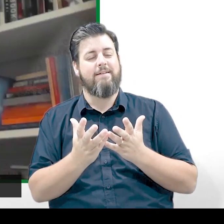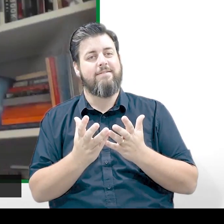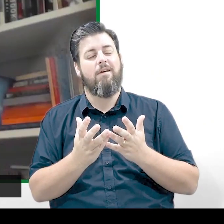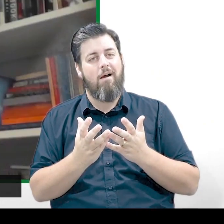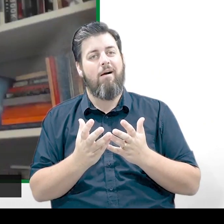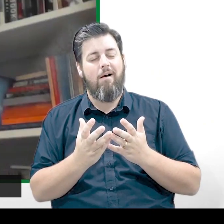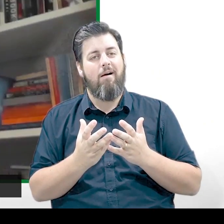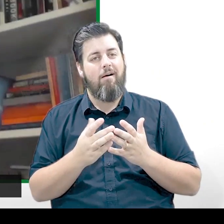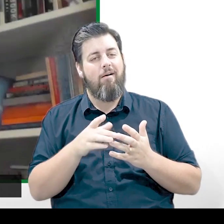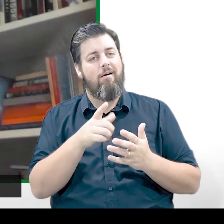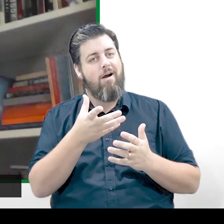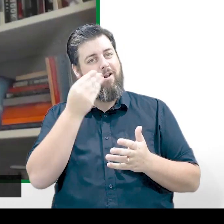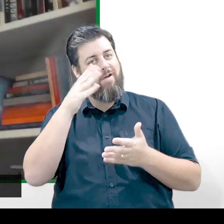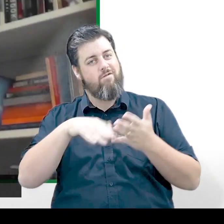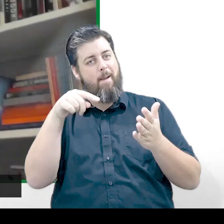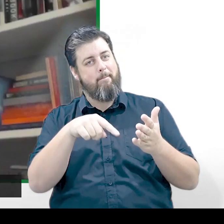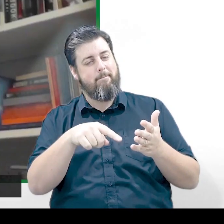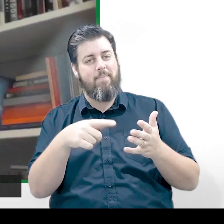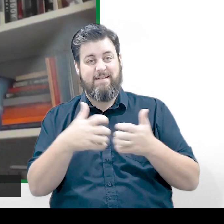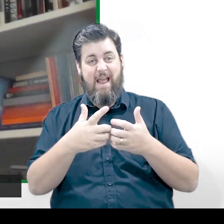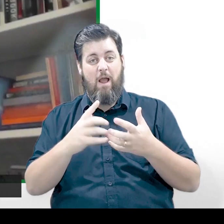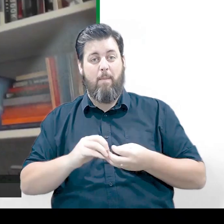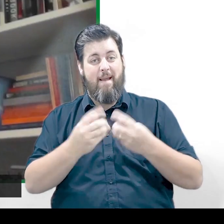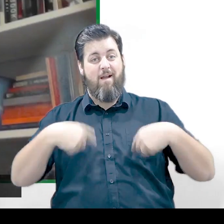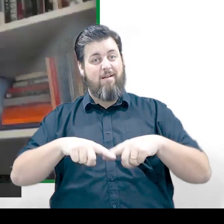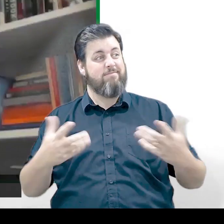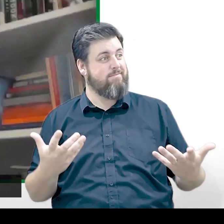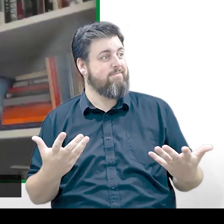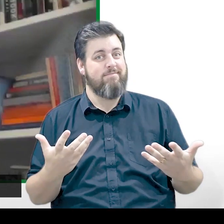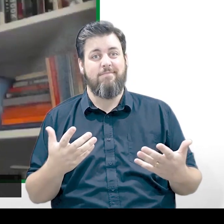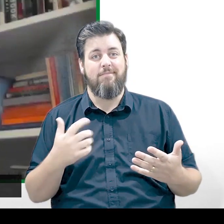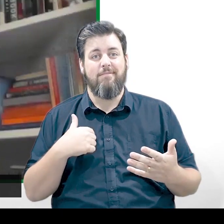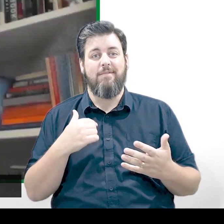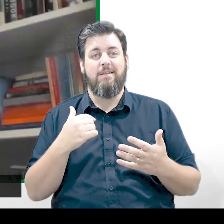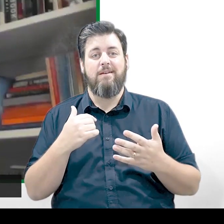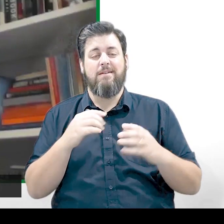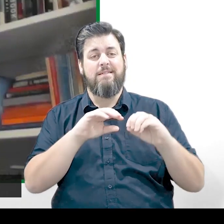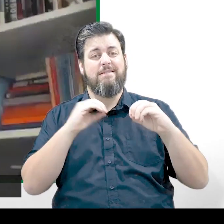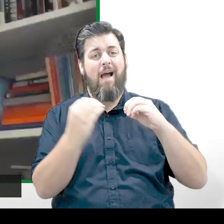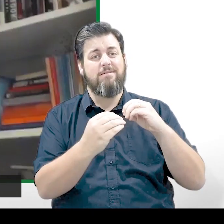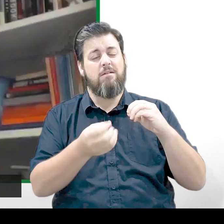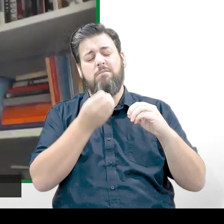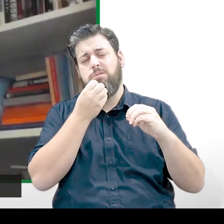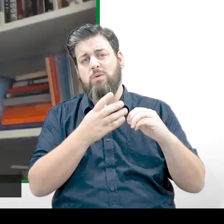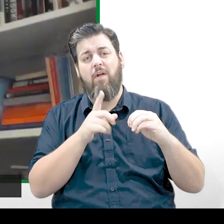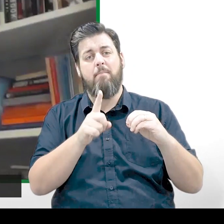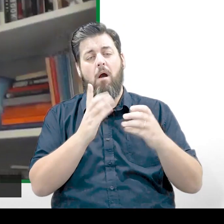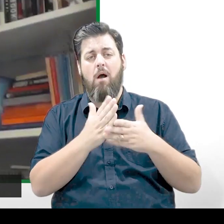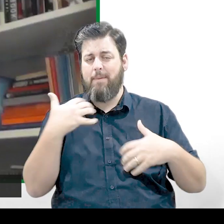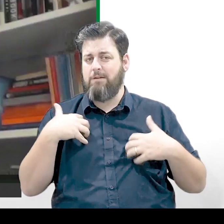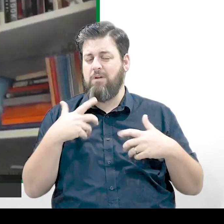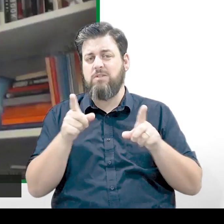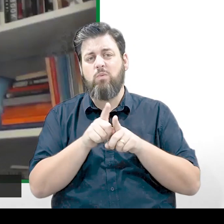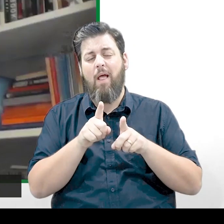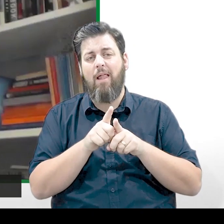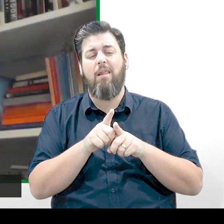And that's, you know, it made us eventually. And so Saturn's really beautiful, but I think it's really interesting too when you look